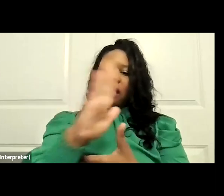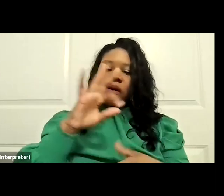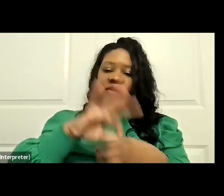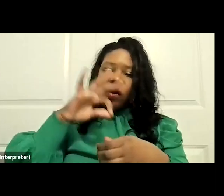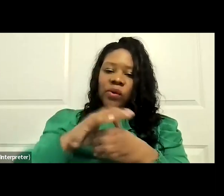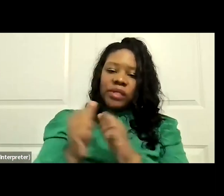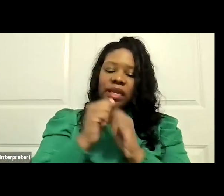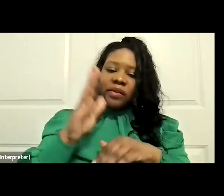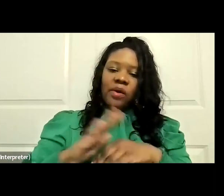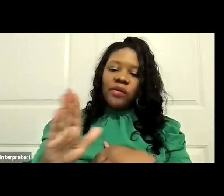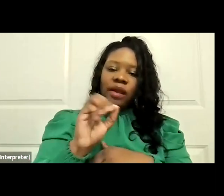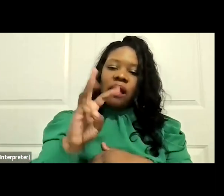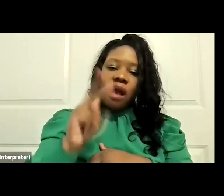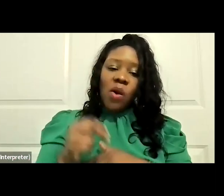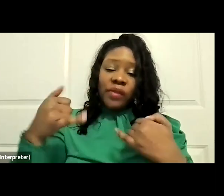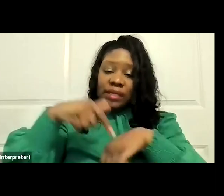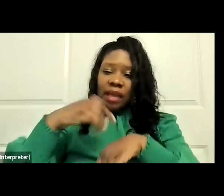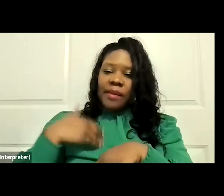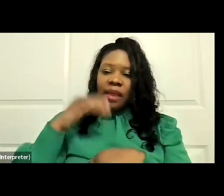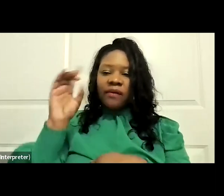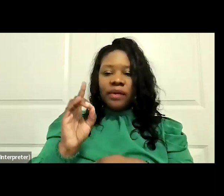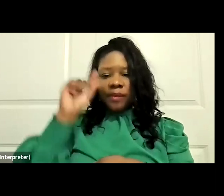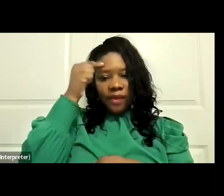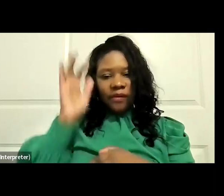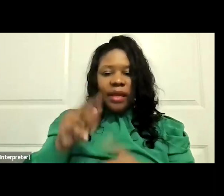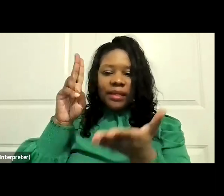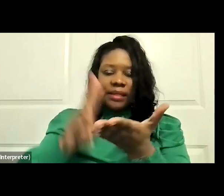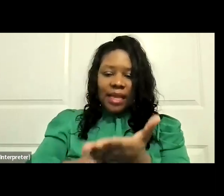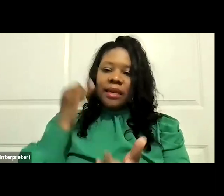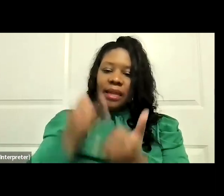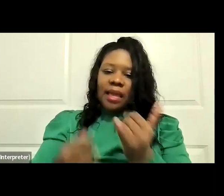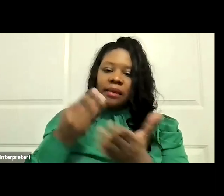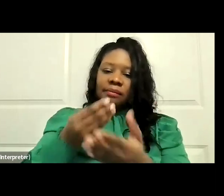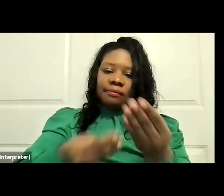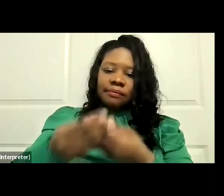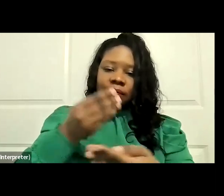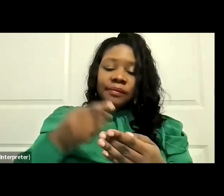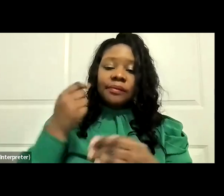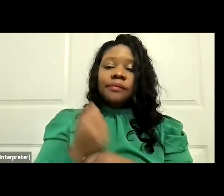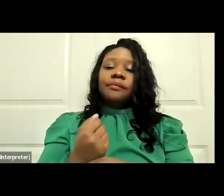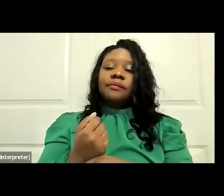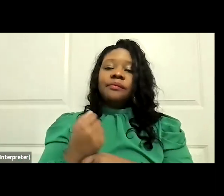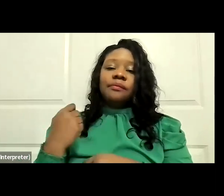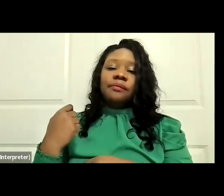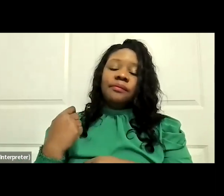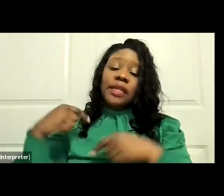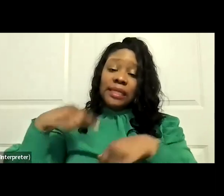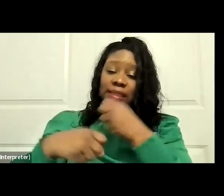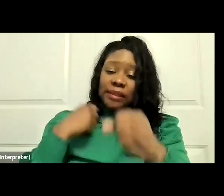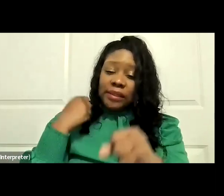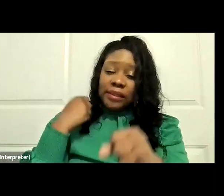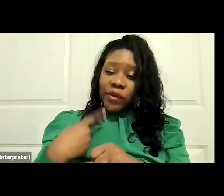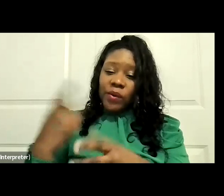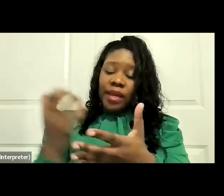At this time, we have a Democratic governor who has to sign the final budget. This past year, we secured the highest ever amount